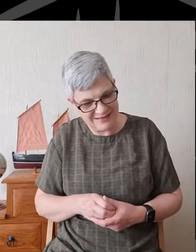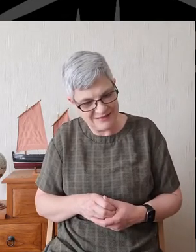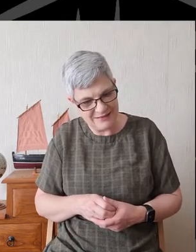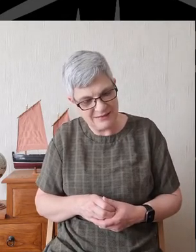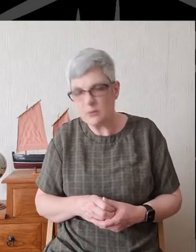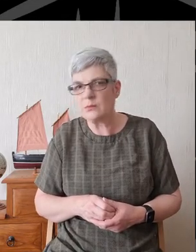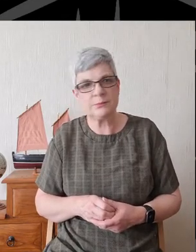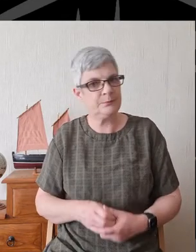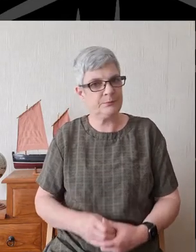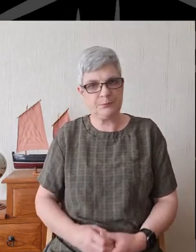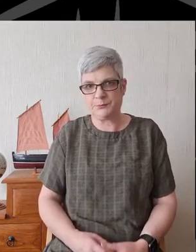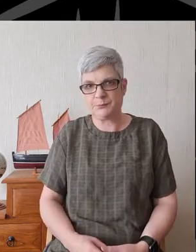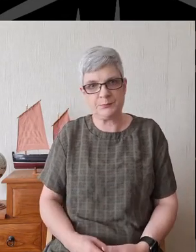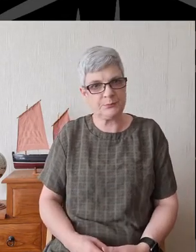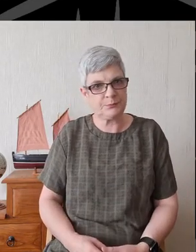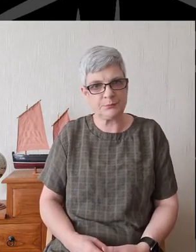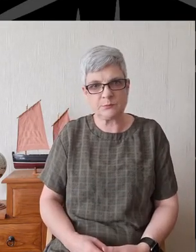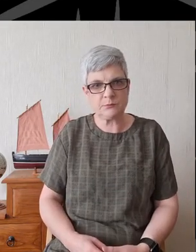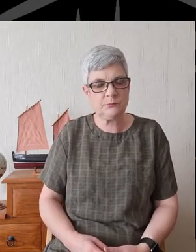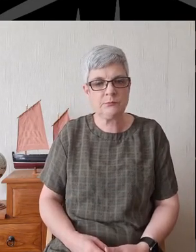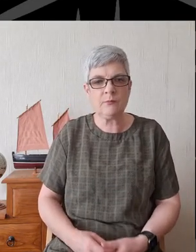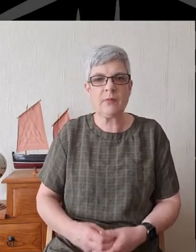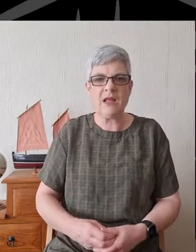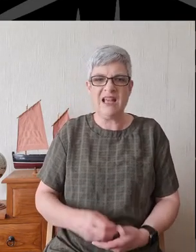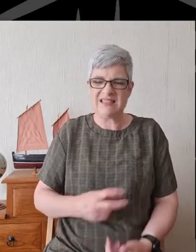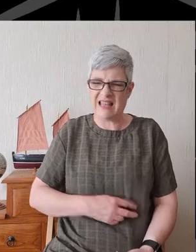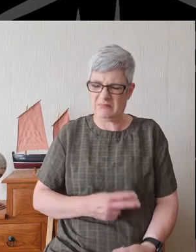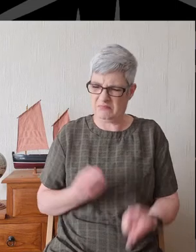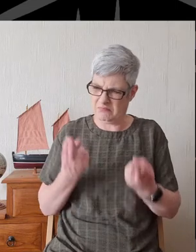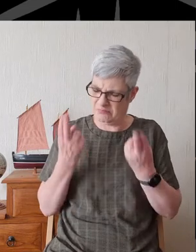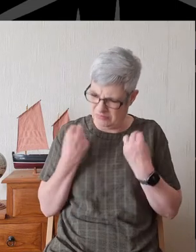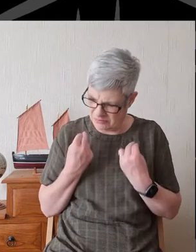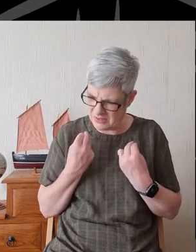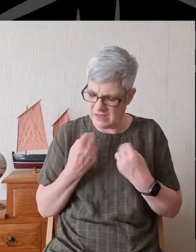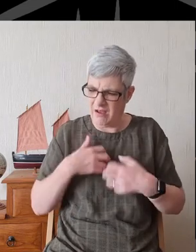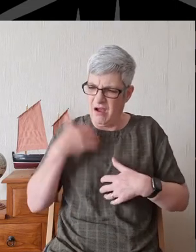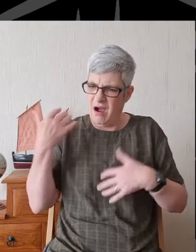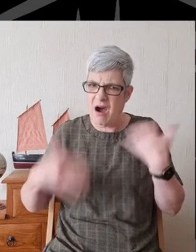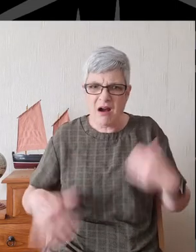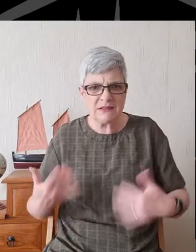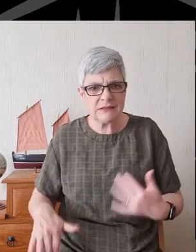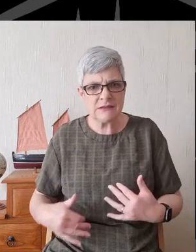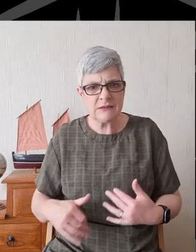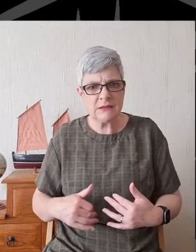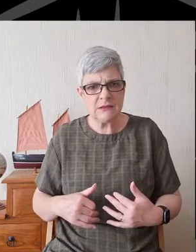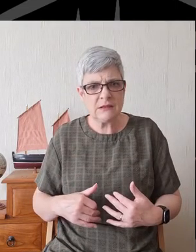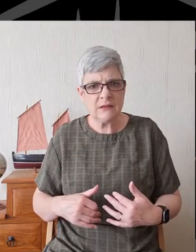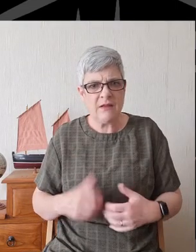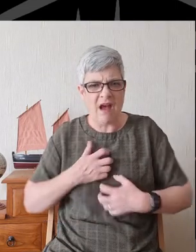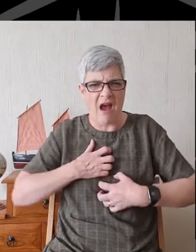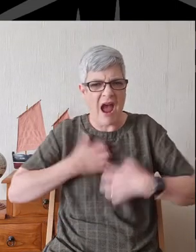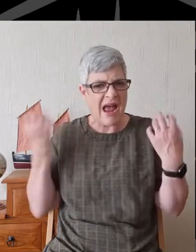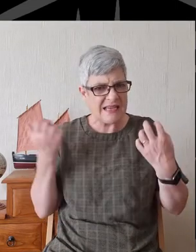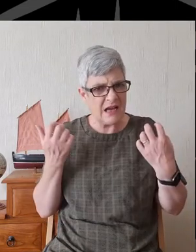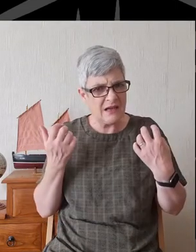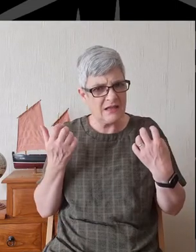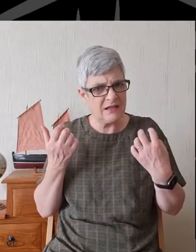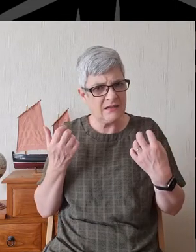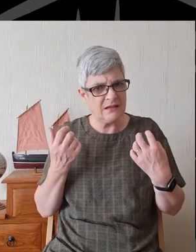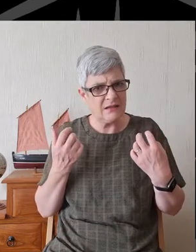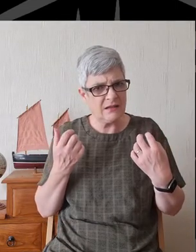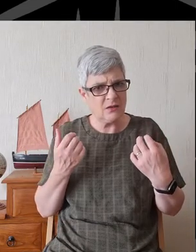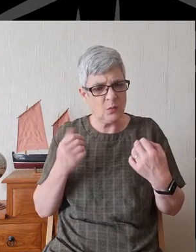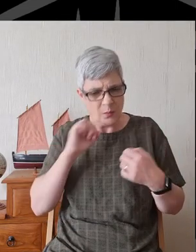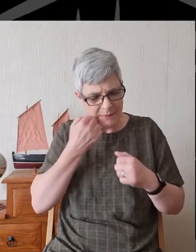No. The humiliation, the hurt, the anger that will be aroused, the,